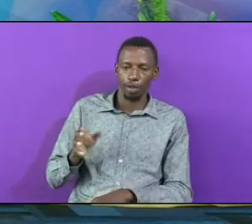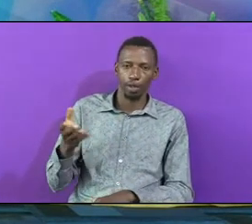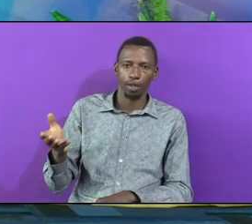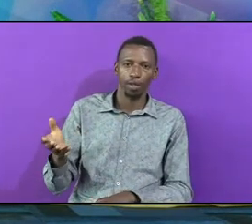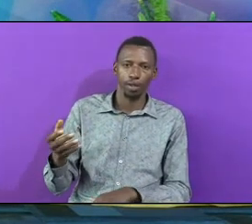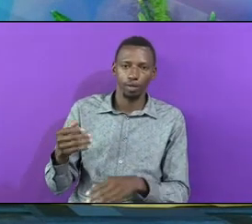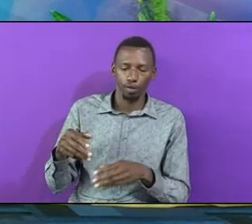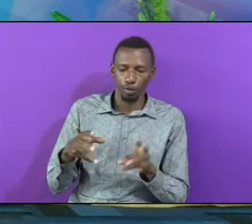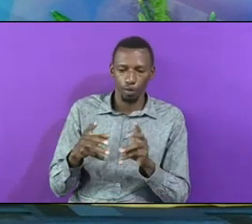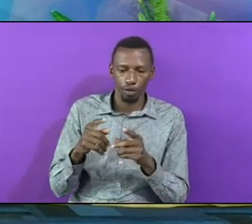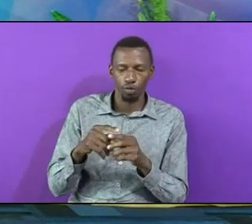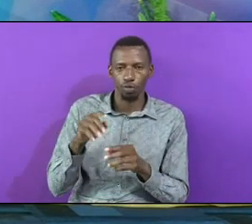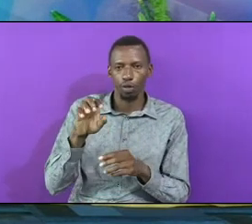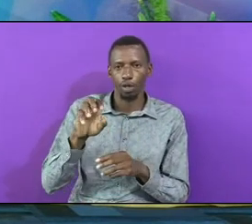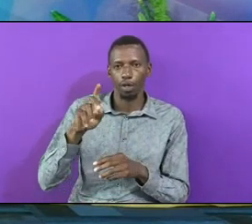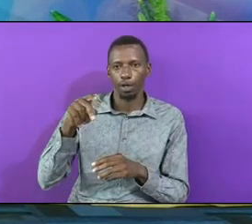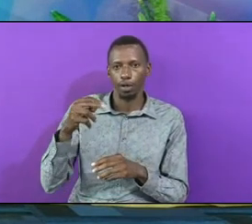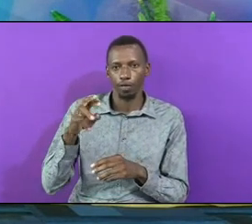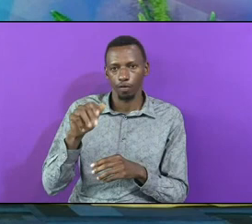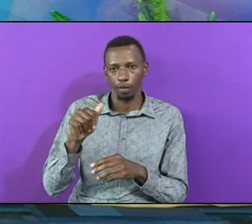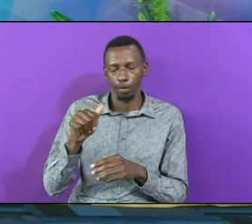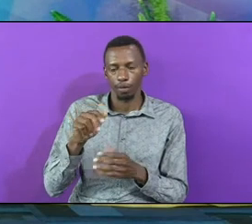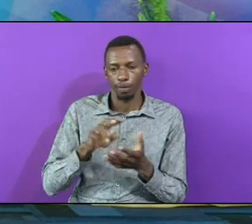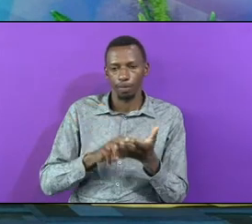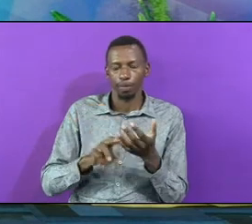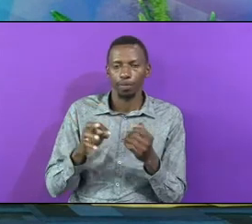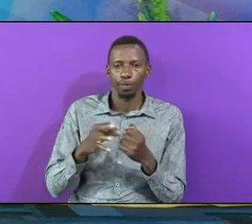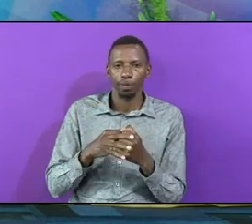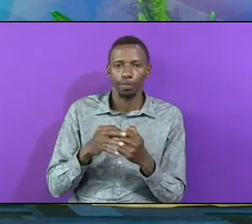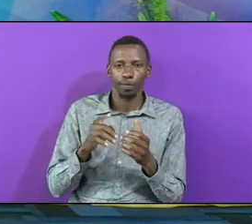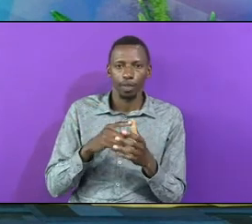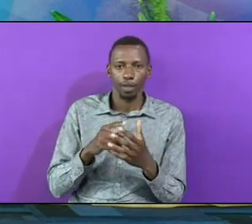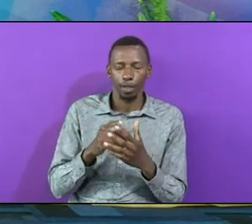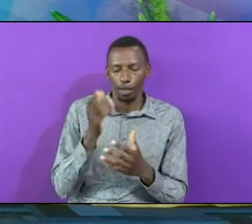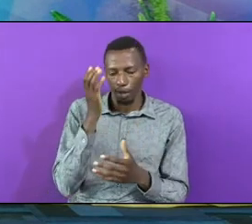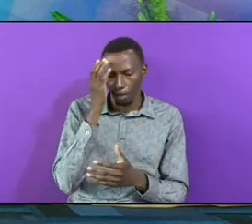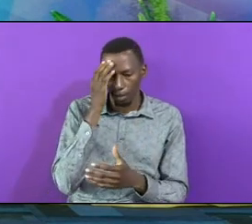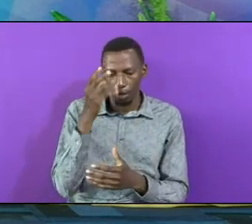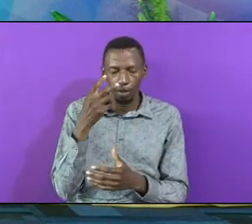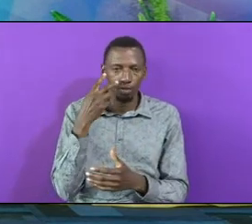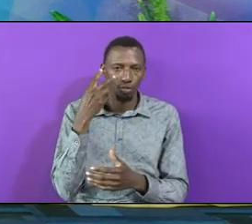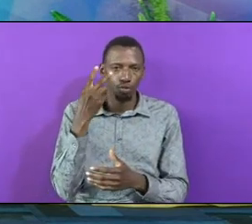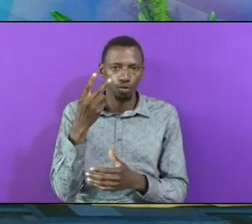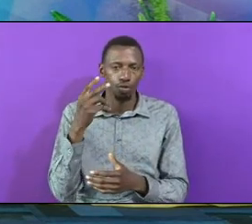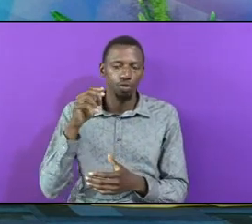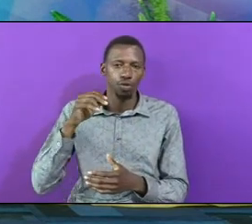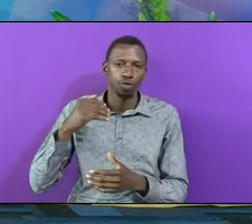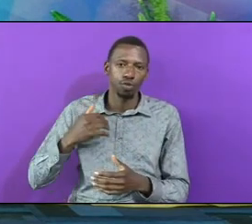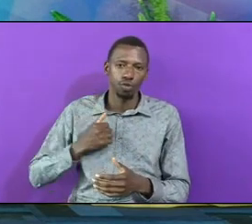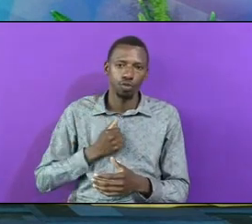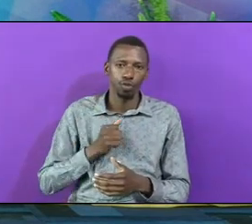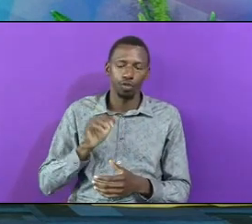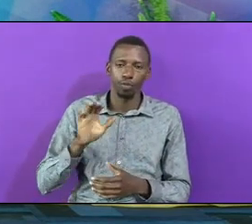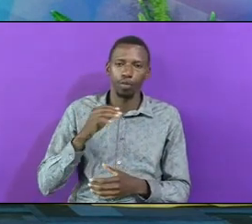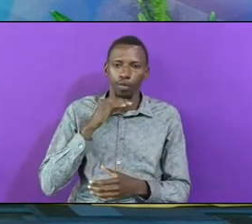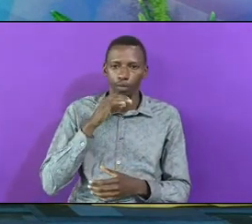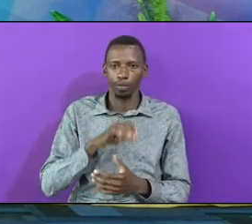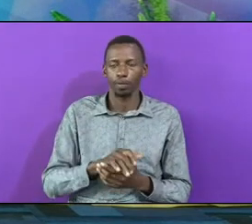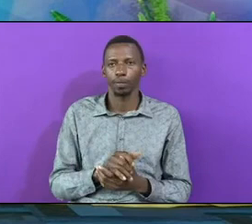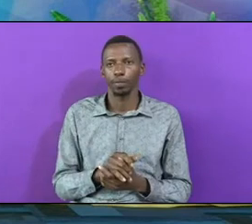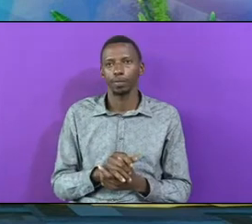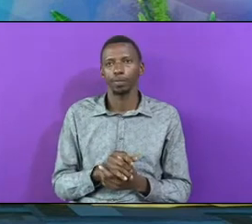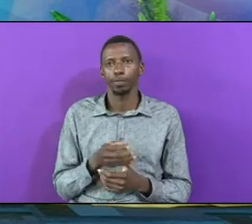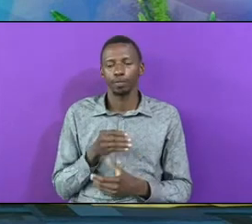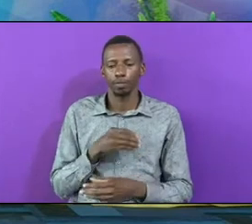Way To Ephraim Verse Eight Then Israel Saw Joseph Sons And Said Who Are These That's The